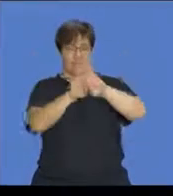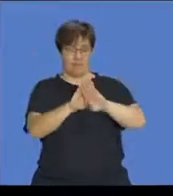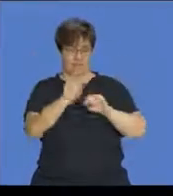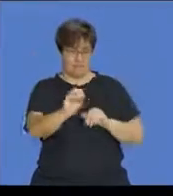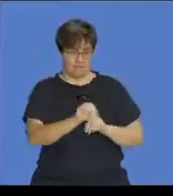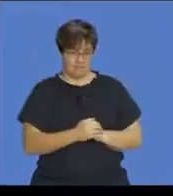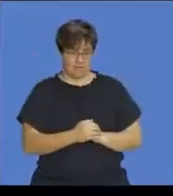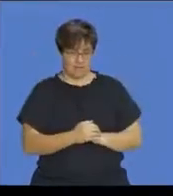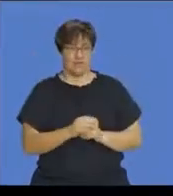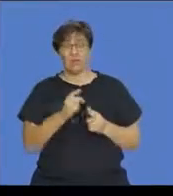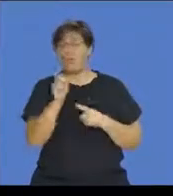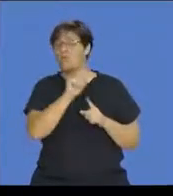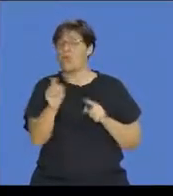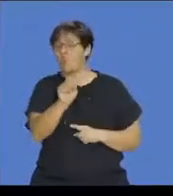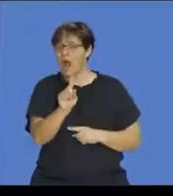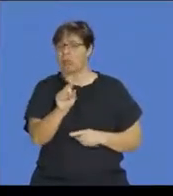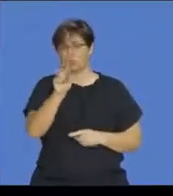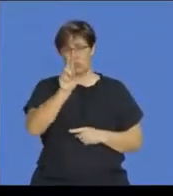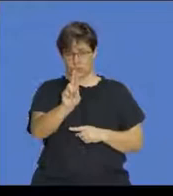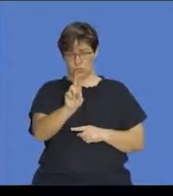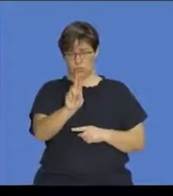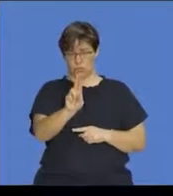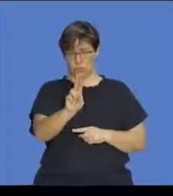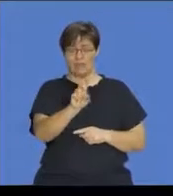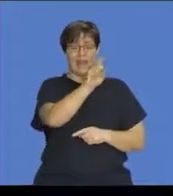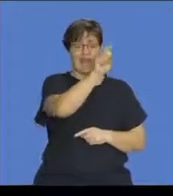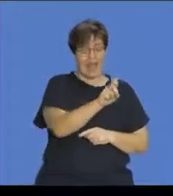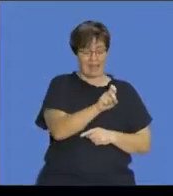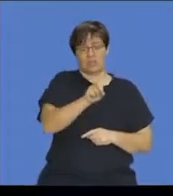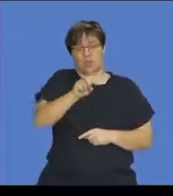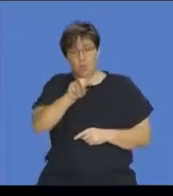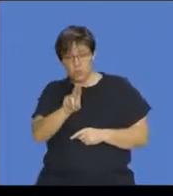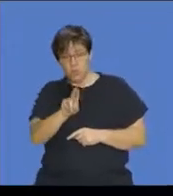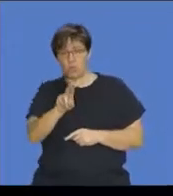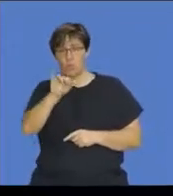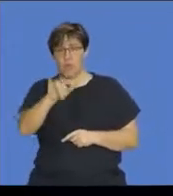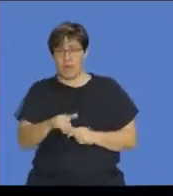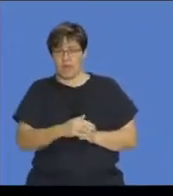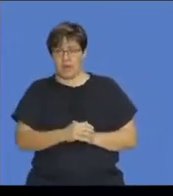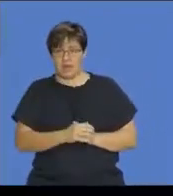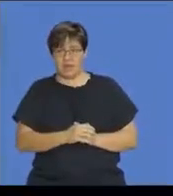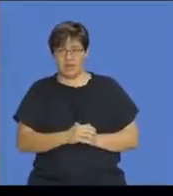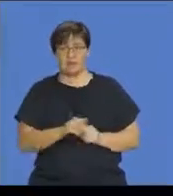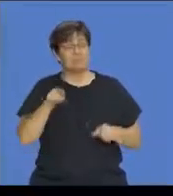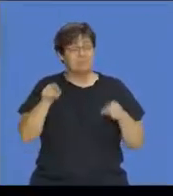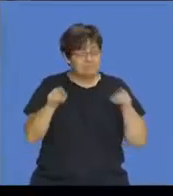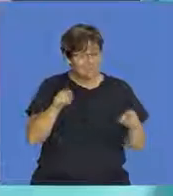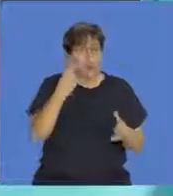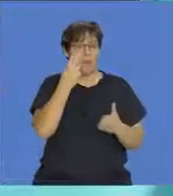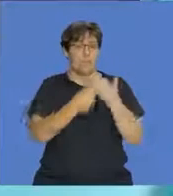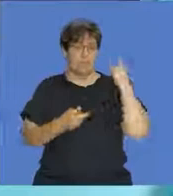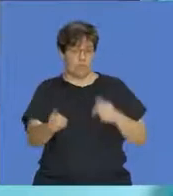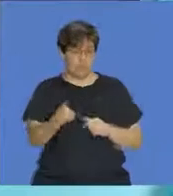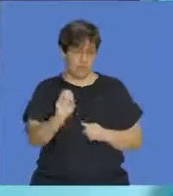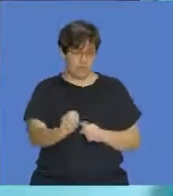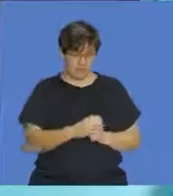and we write it with this U formation, they must be in both sets. Now, what's important here is